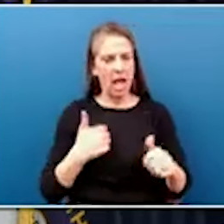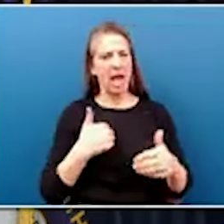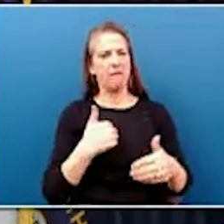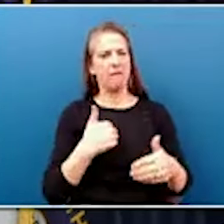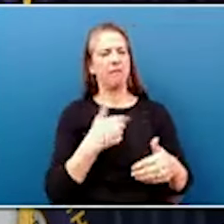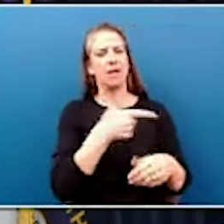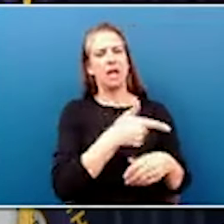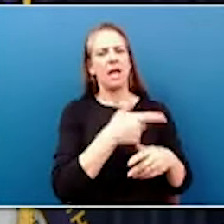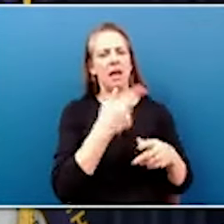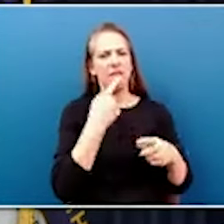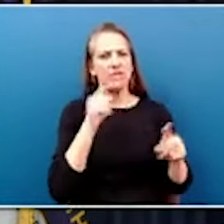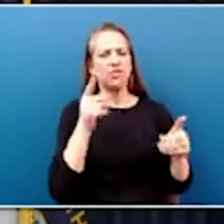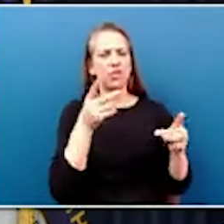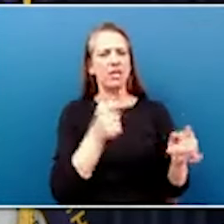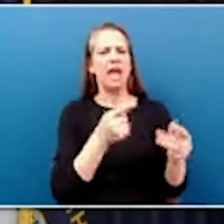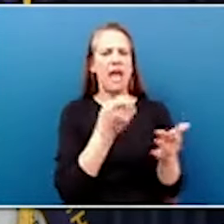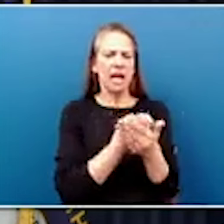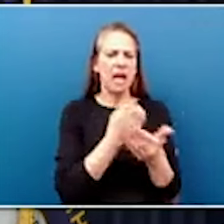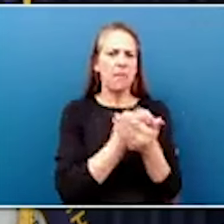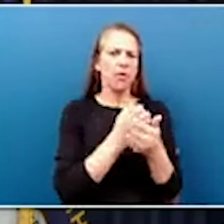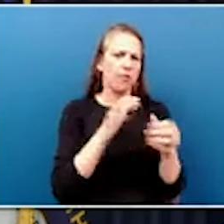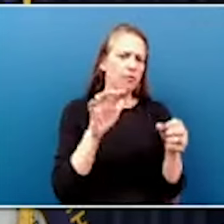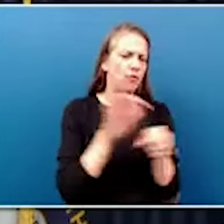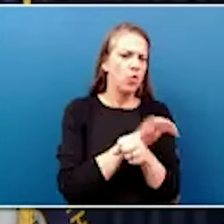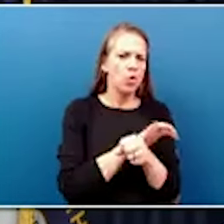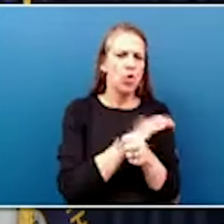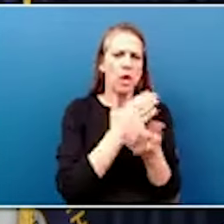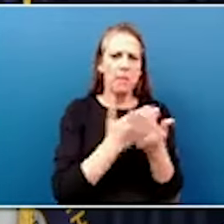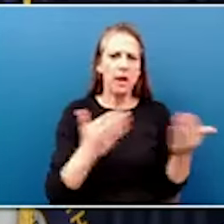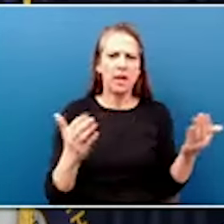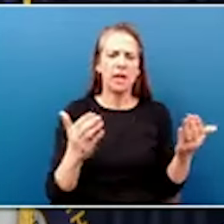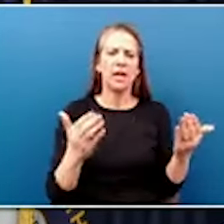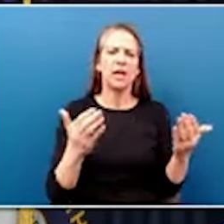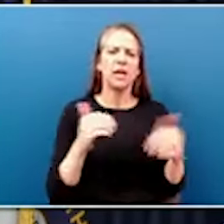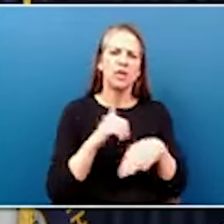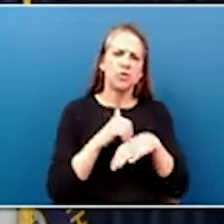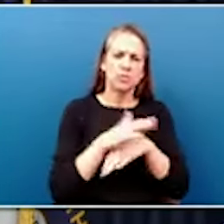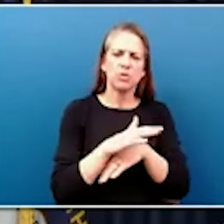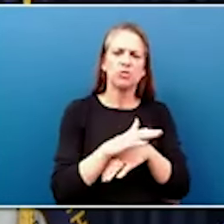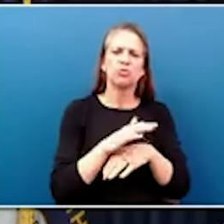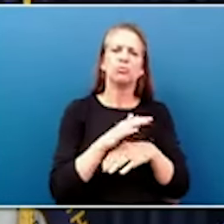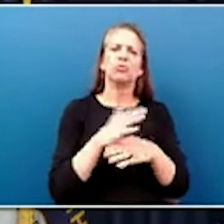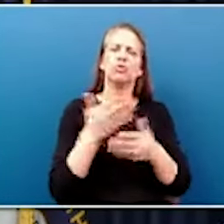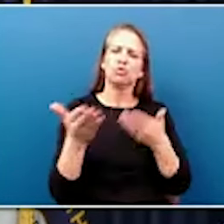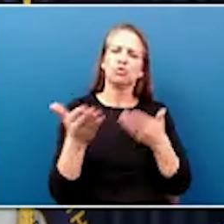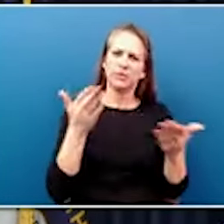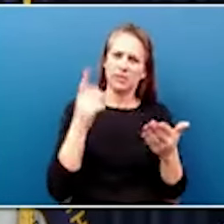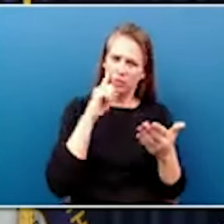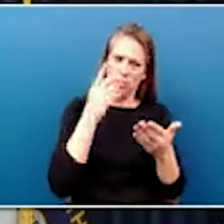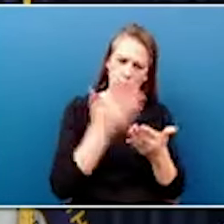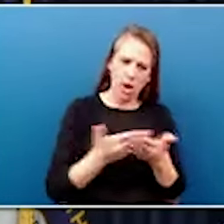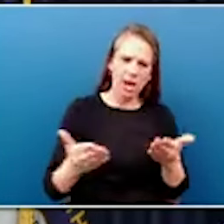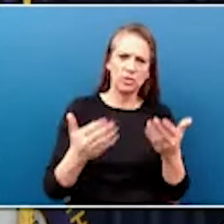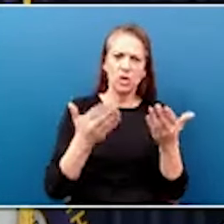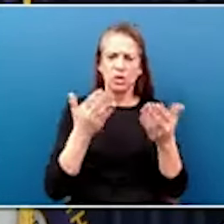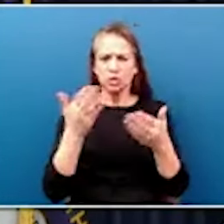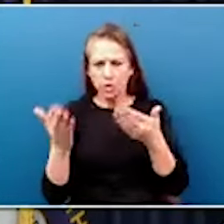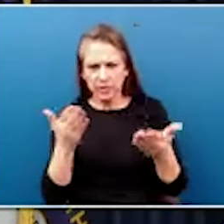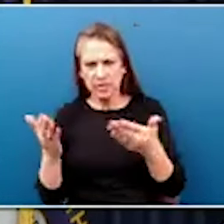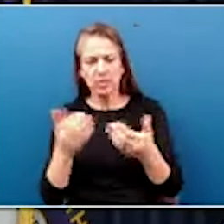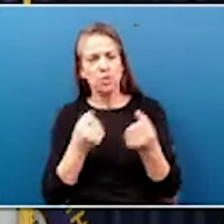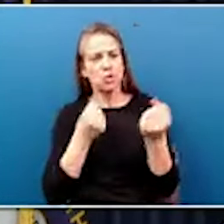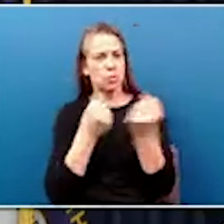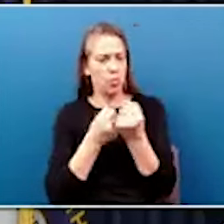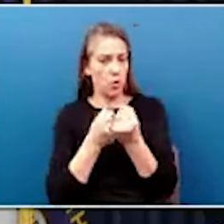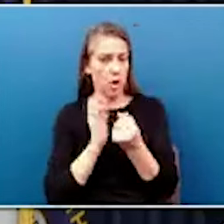economical bulk commodity transshipment services for products and services that directly support our transportation projects and